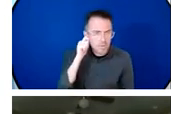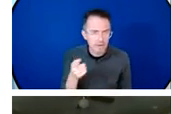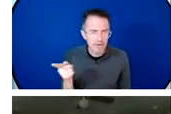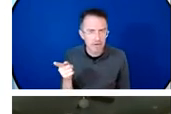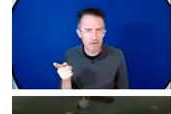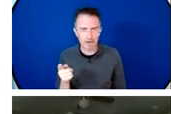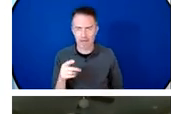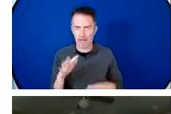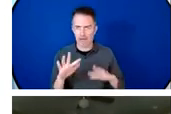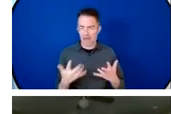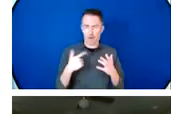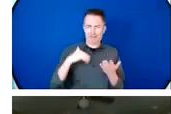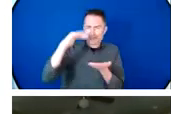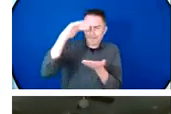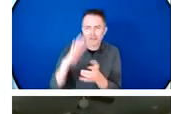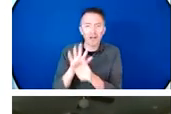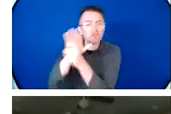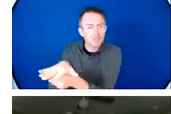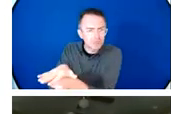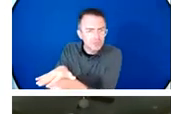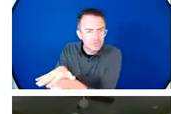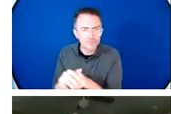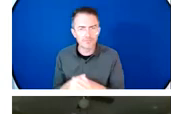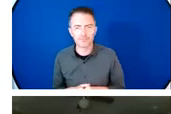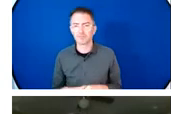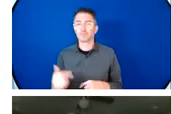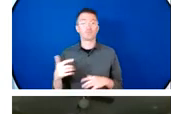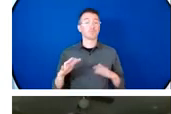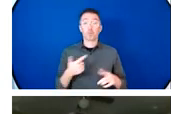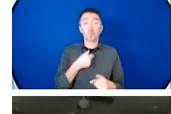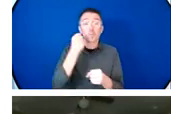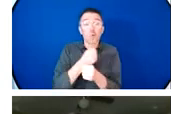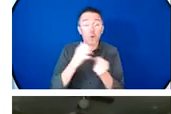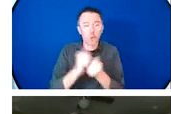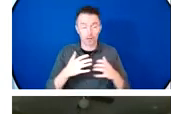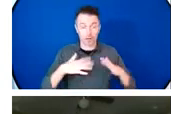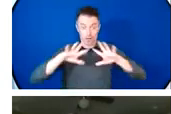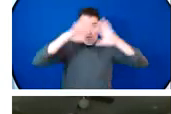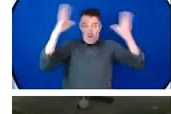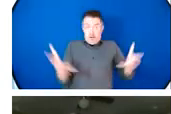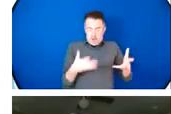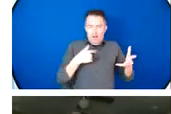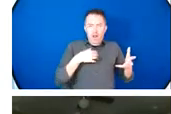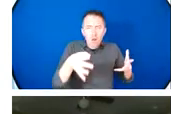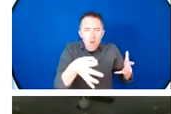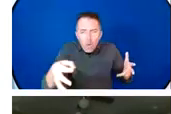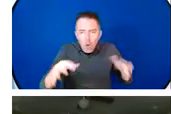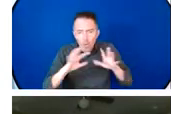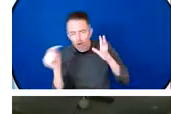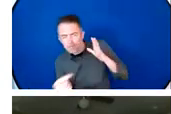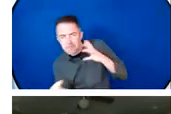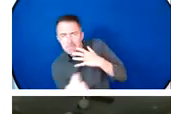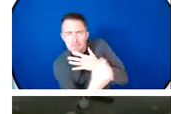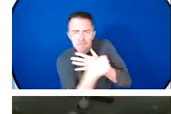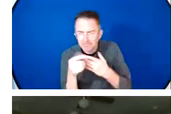and local organizations in our climate efforts USAID is currently supporting a consortium of locally led partners in Africa and